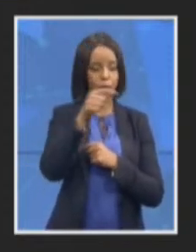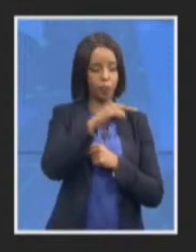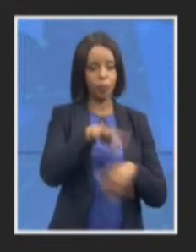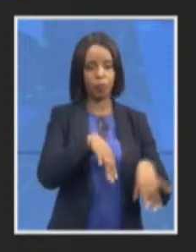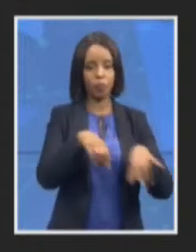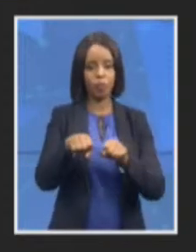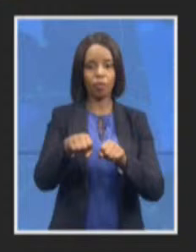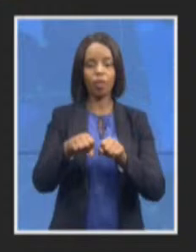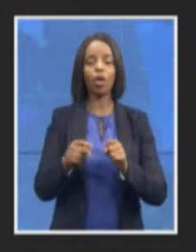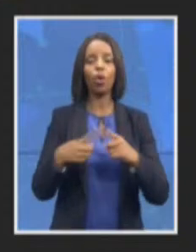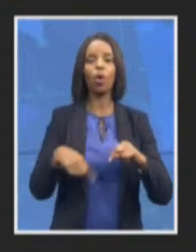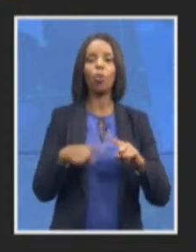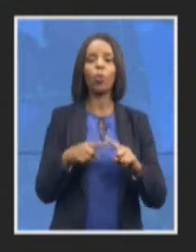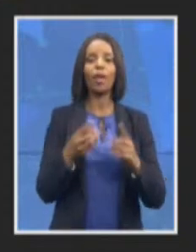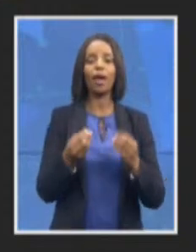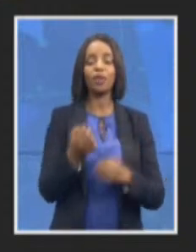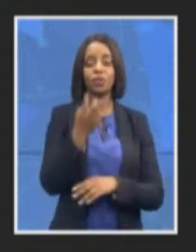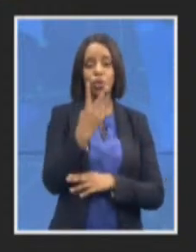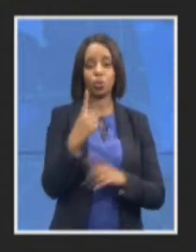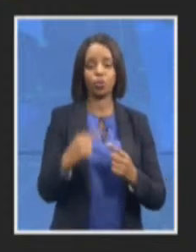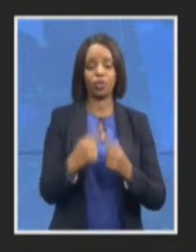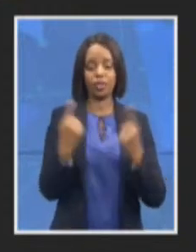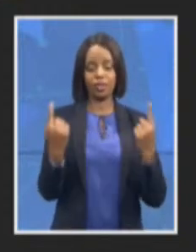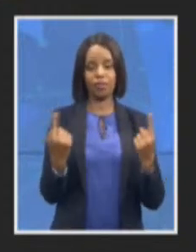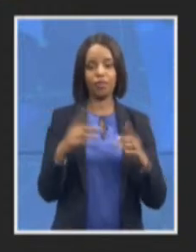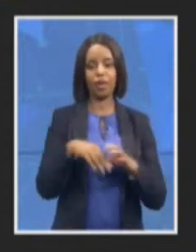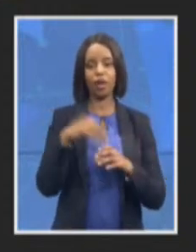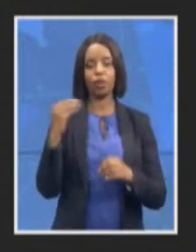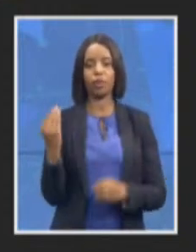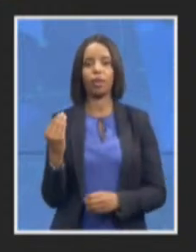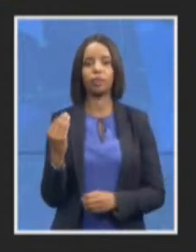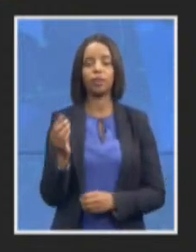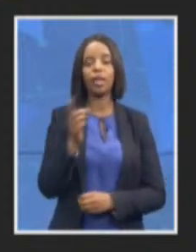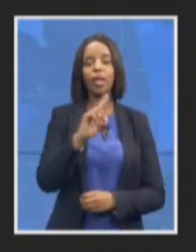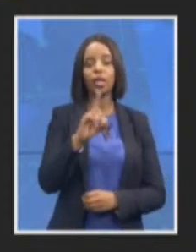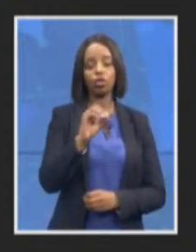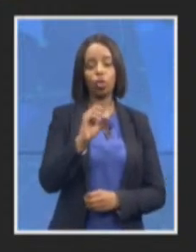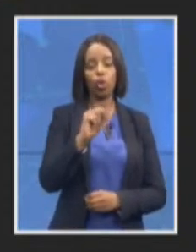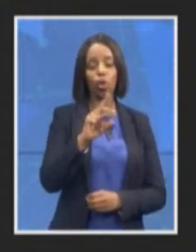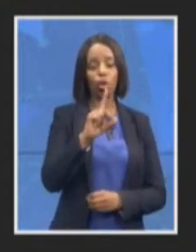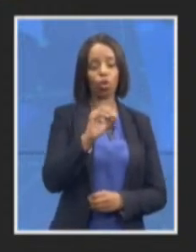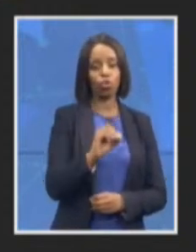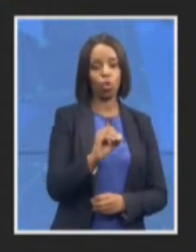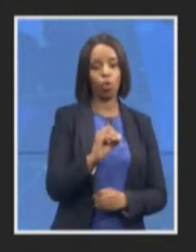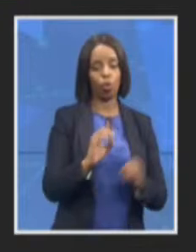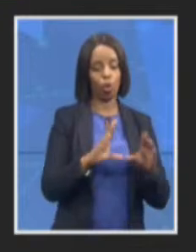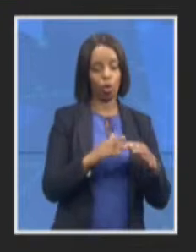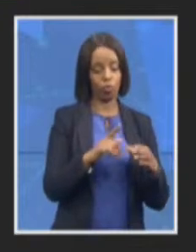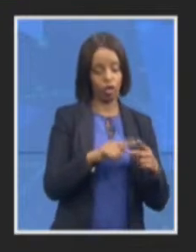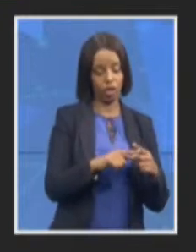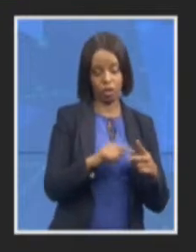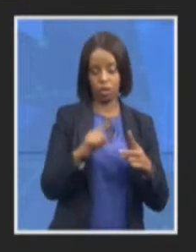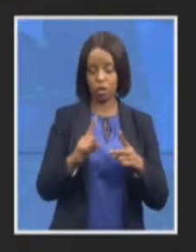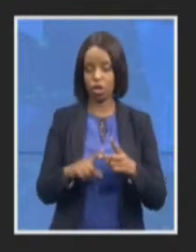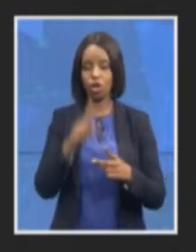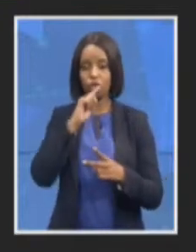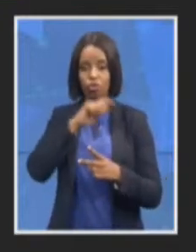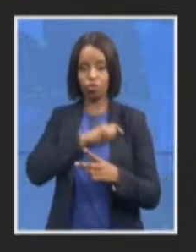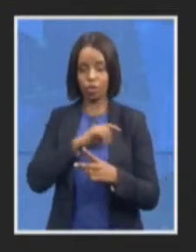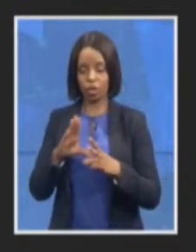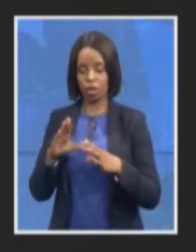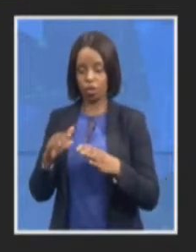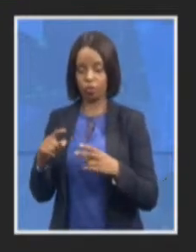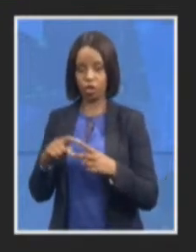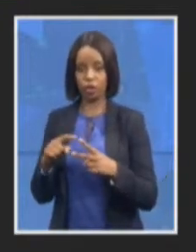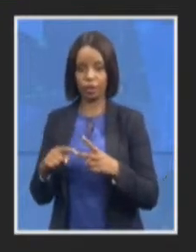commission of course being a truth commission the NPA and the ID being a criminal prosecution process with different